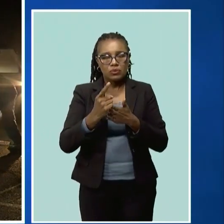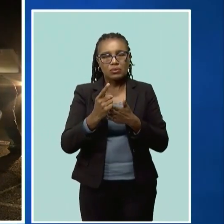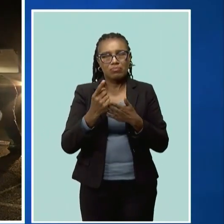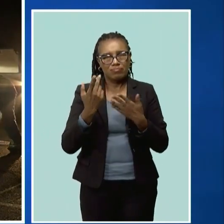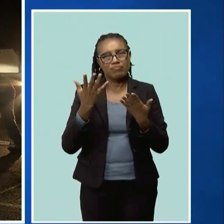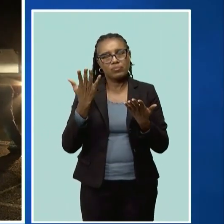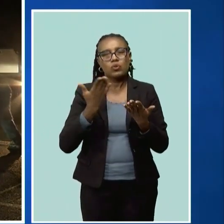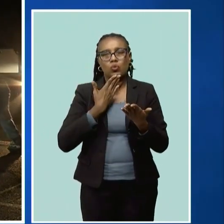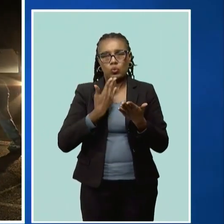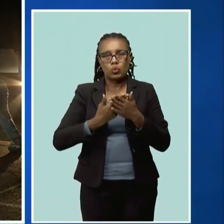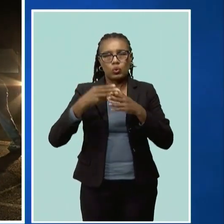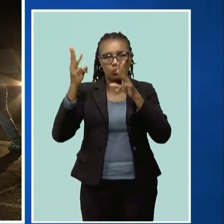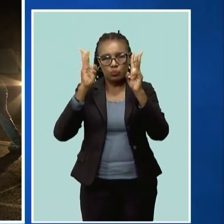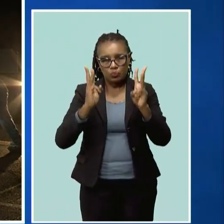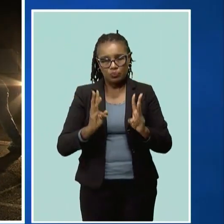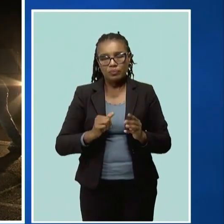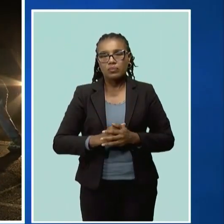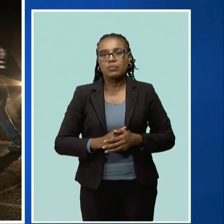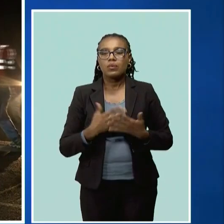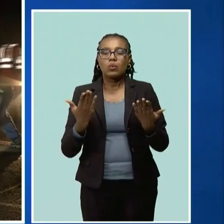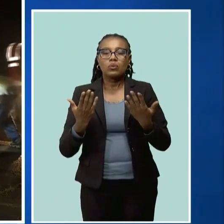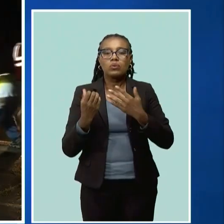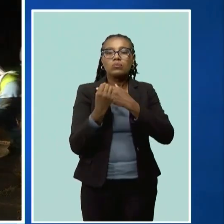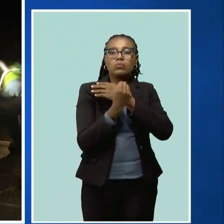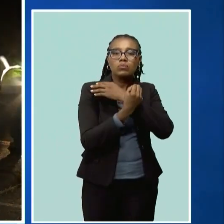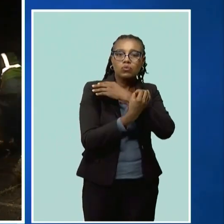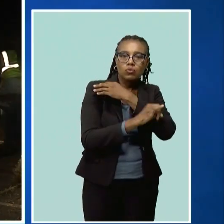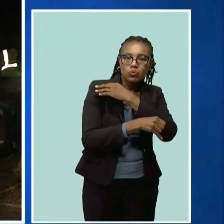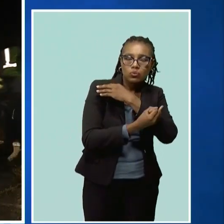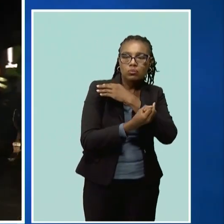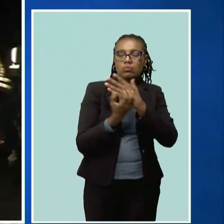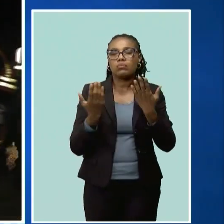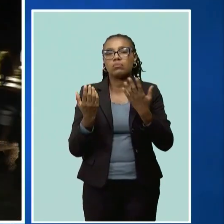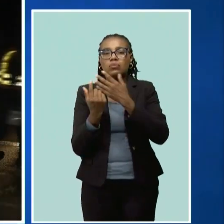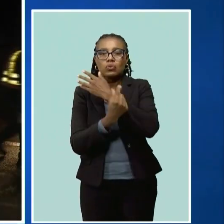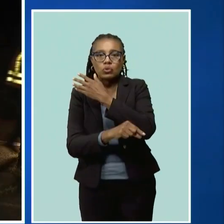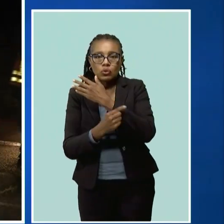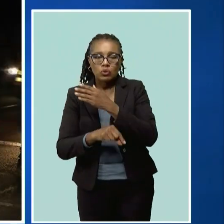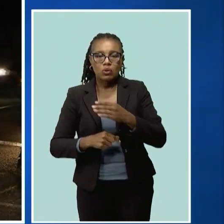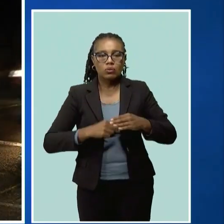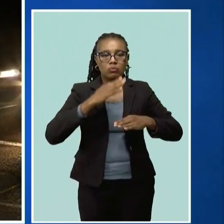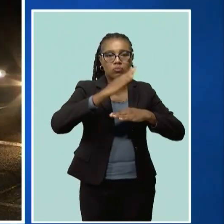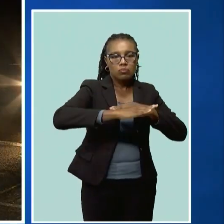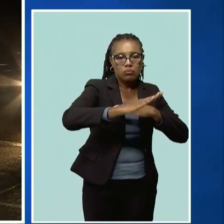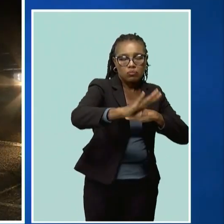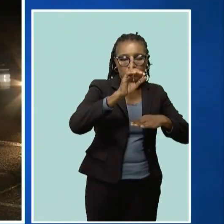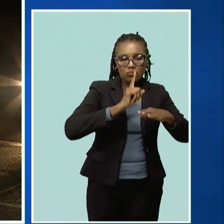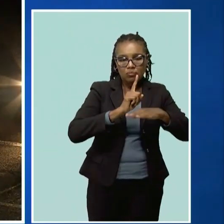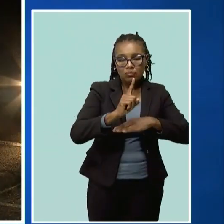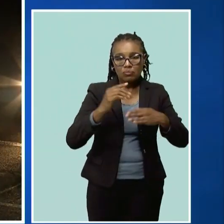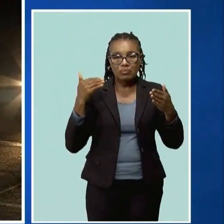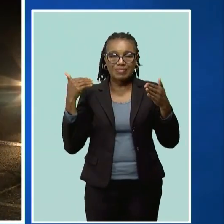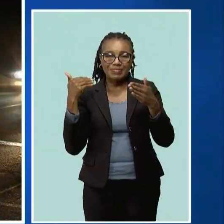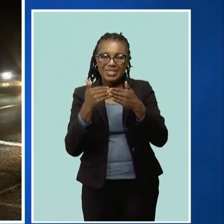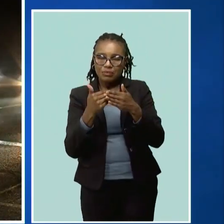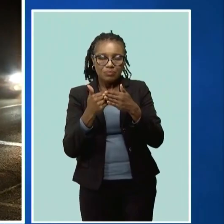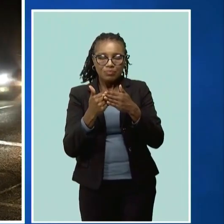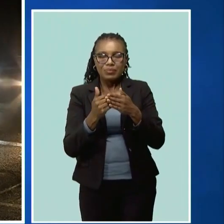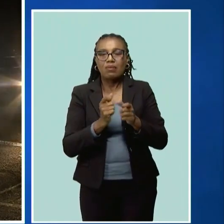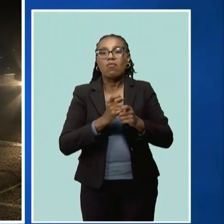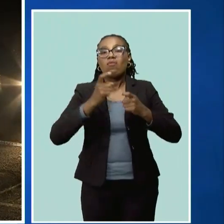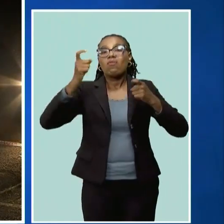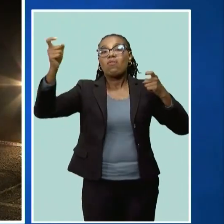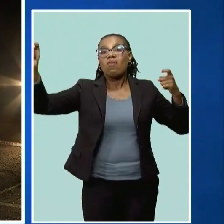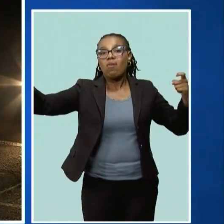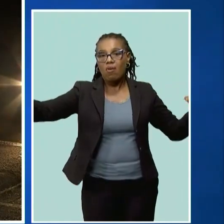some, even if you go to like St. Joseph or St. George, your crossings are not close. So you have to drive quite a few miles in order to get